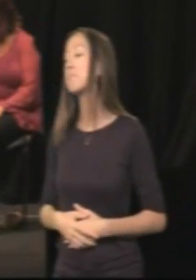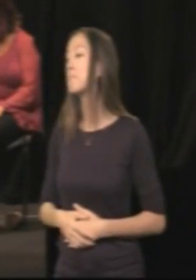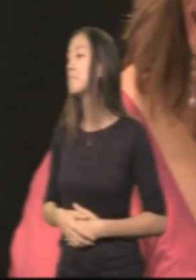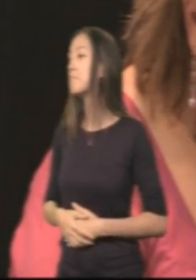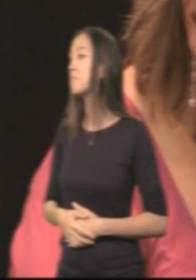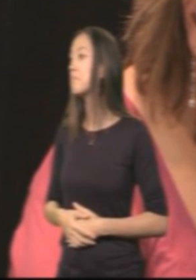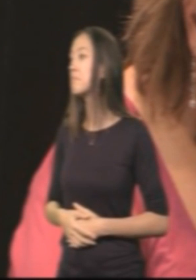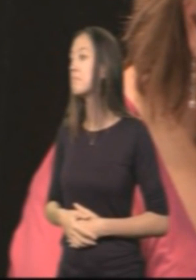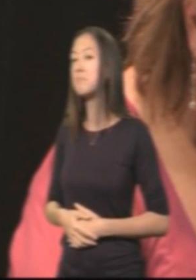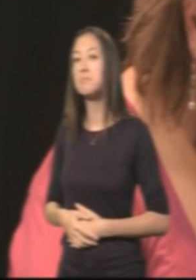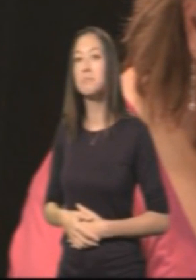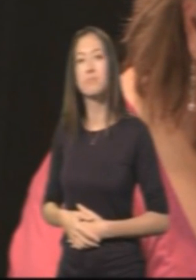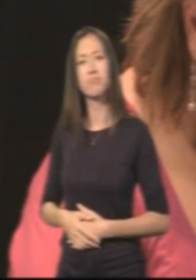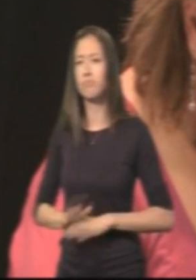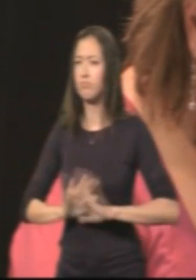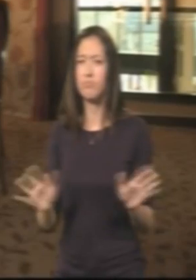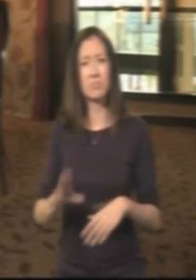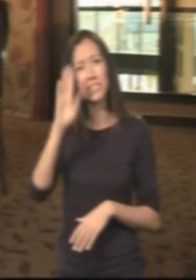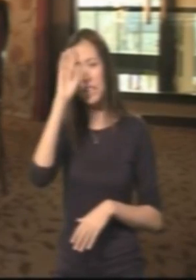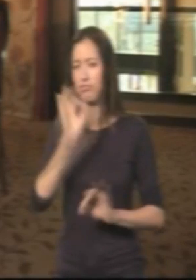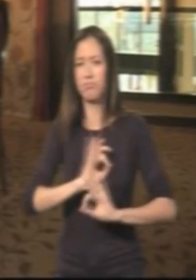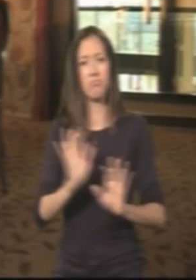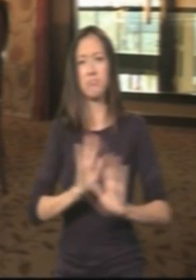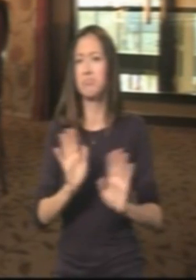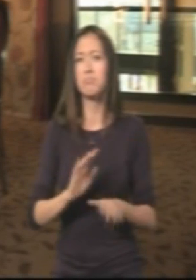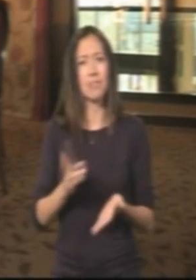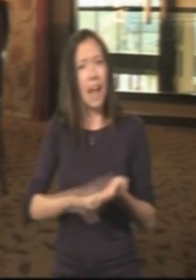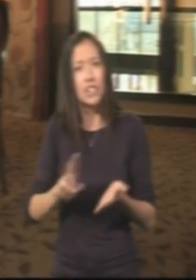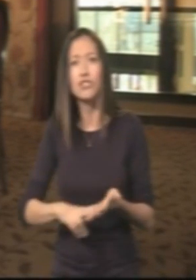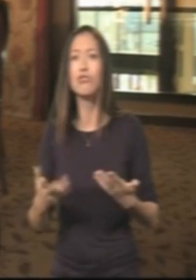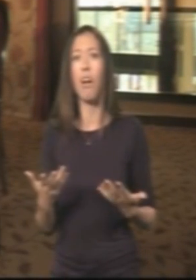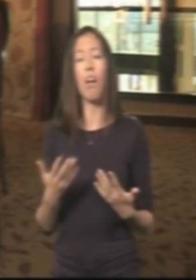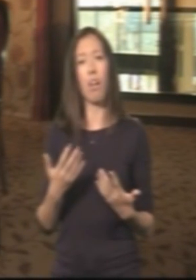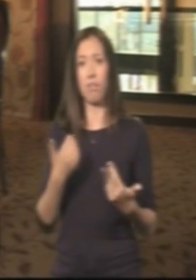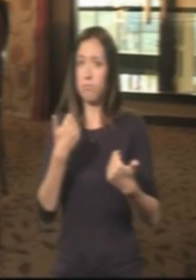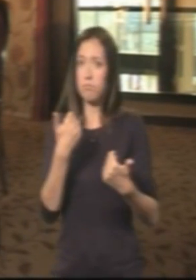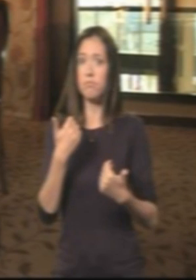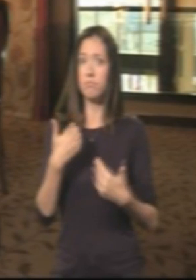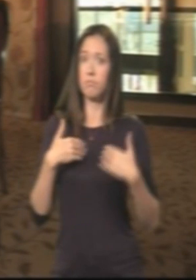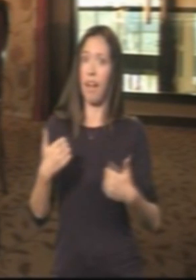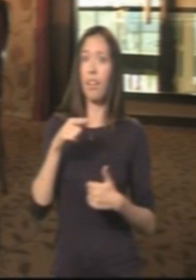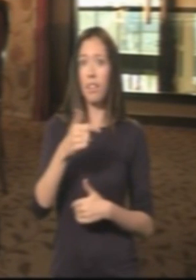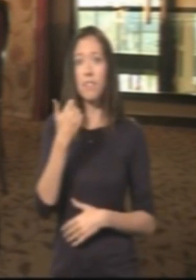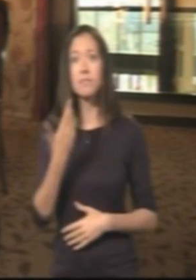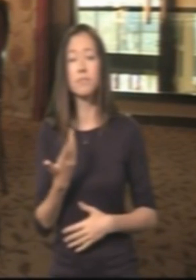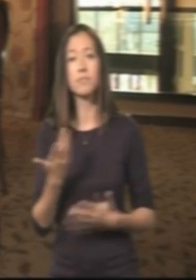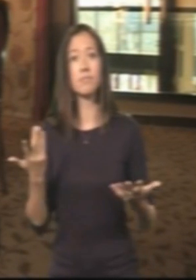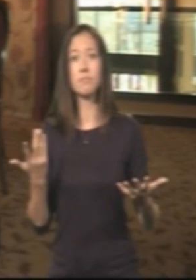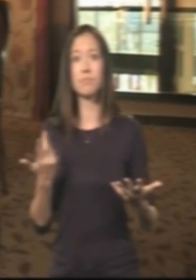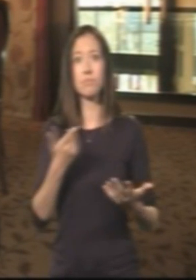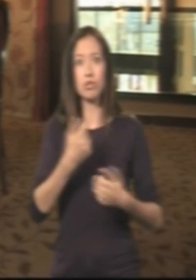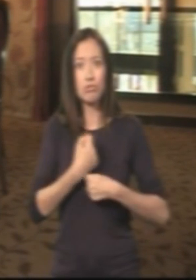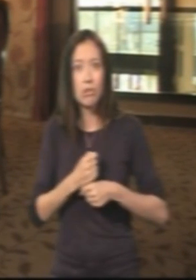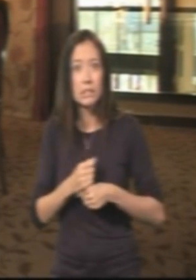any potential danger. No, it's not dangerous at all. It's very natural and it's also very good for you because